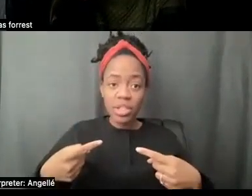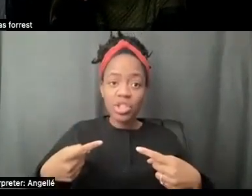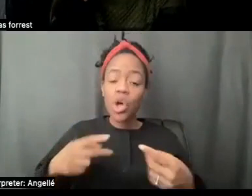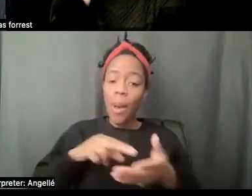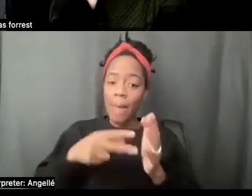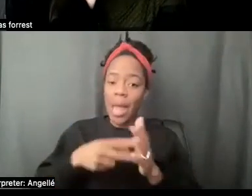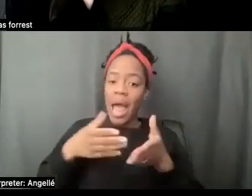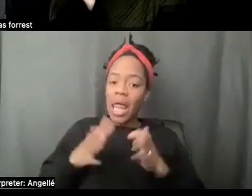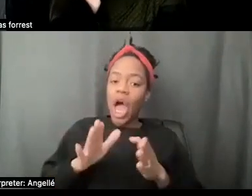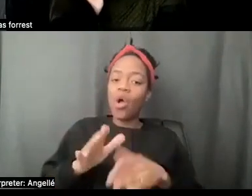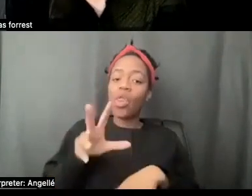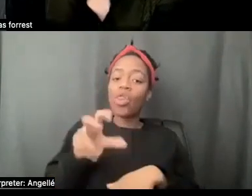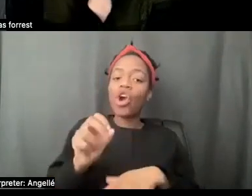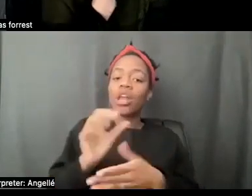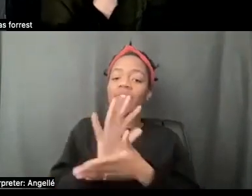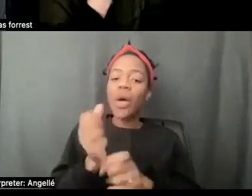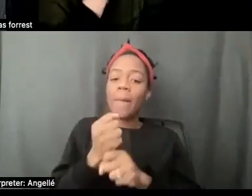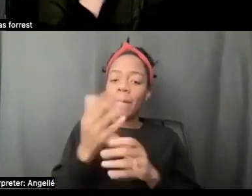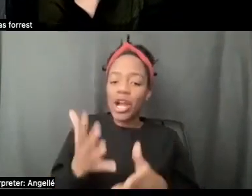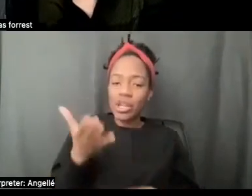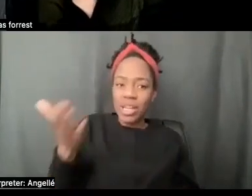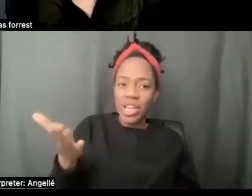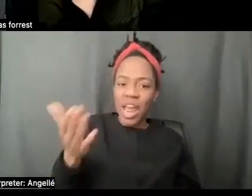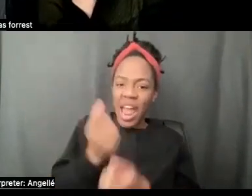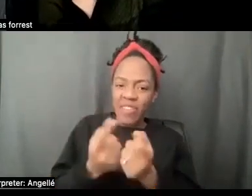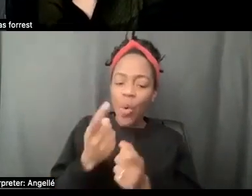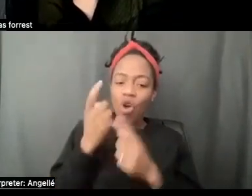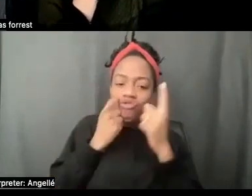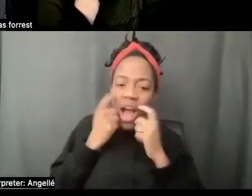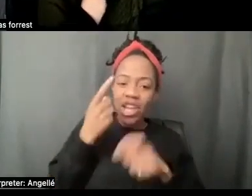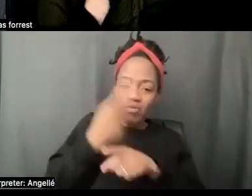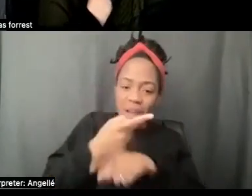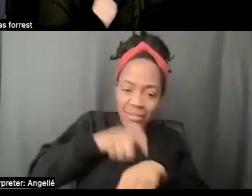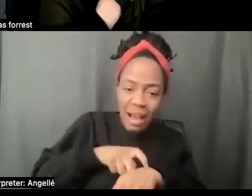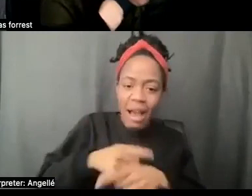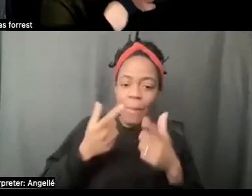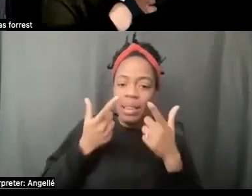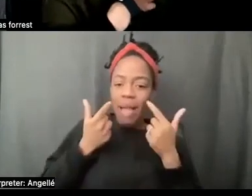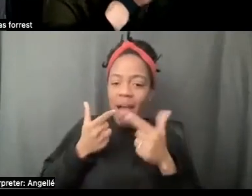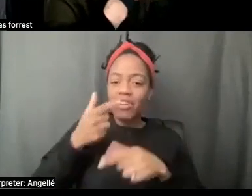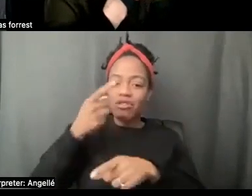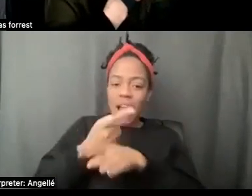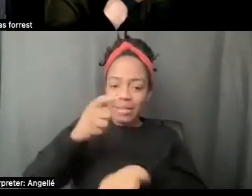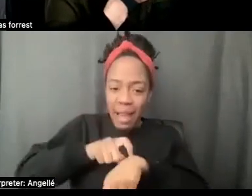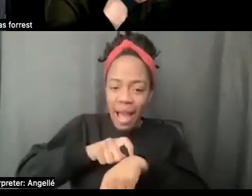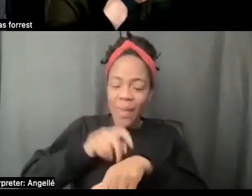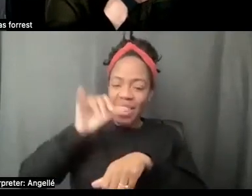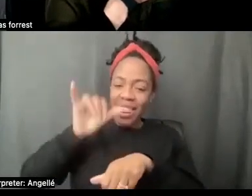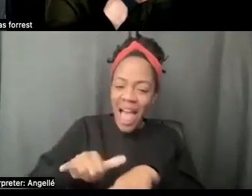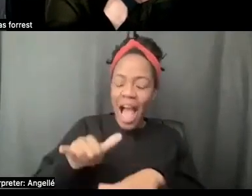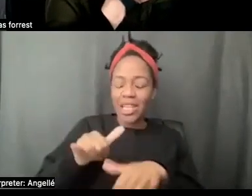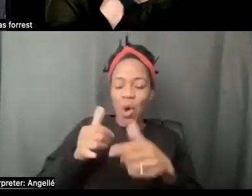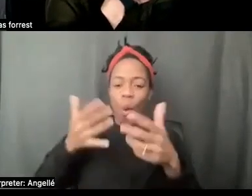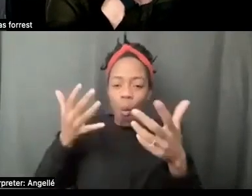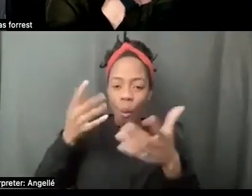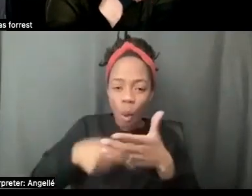be there. And everybody cried at the right spot. They laughed at the right spot. And that's what you want to see because we